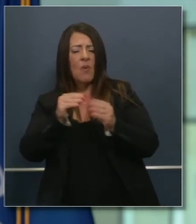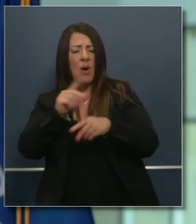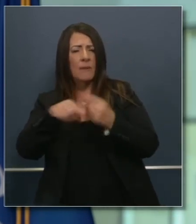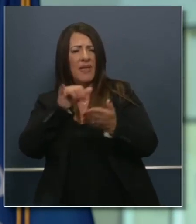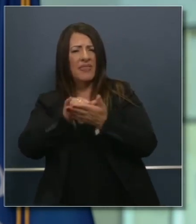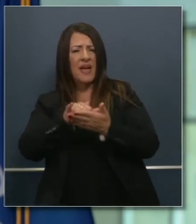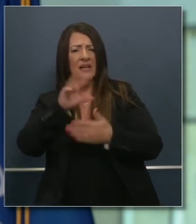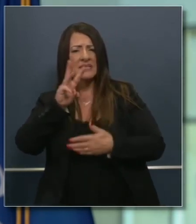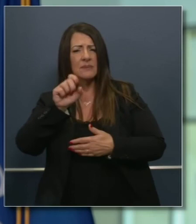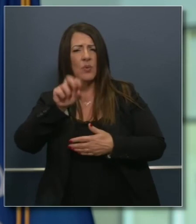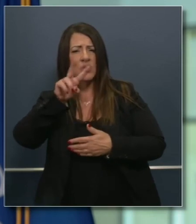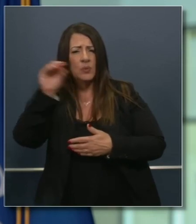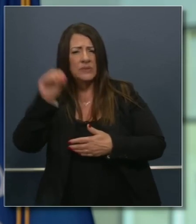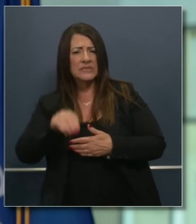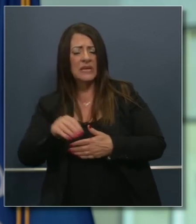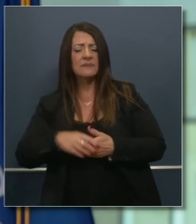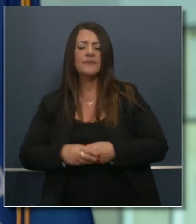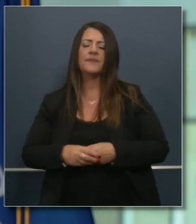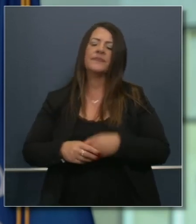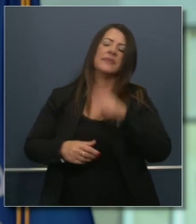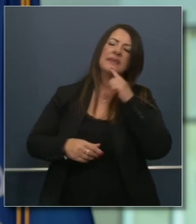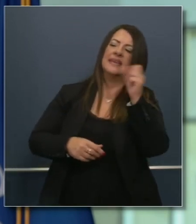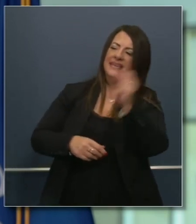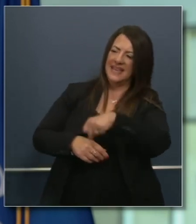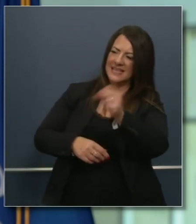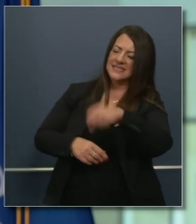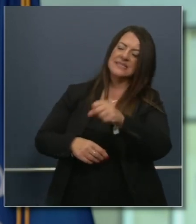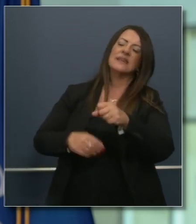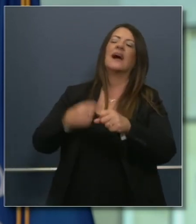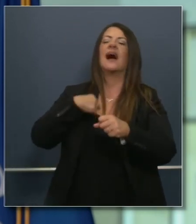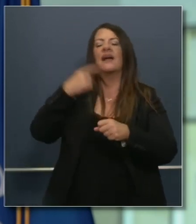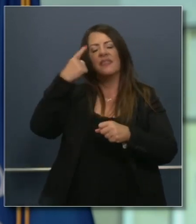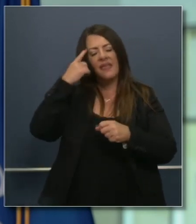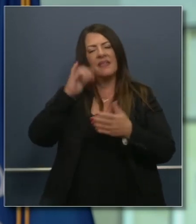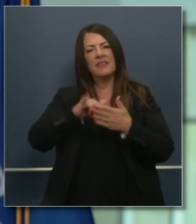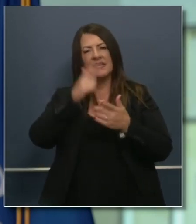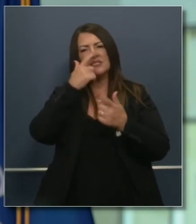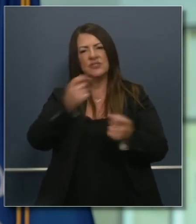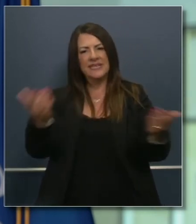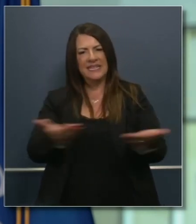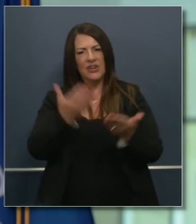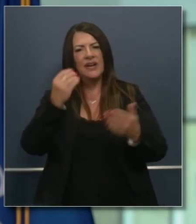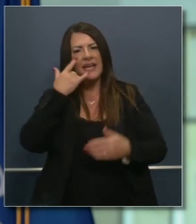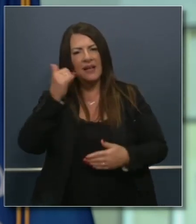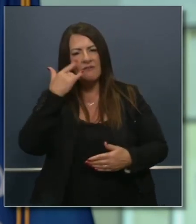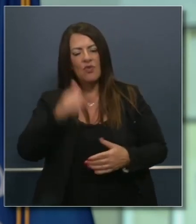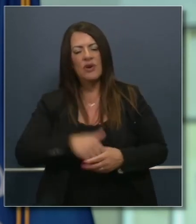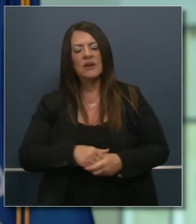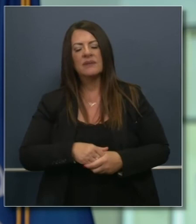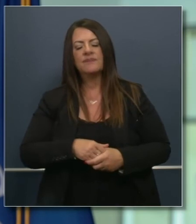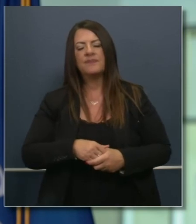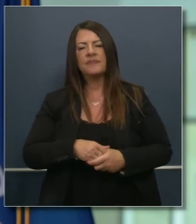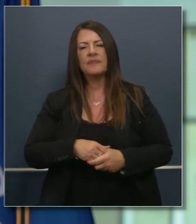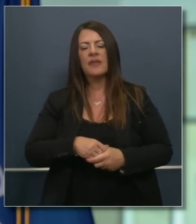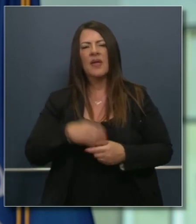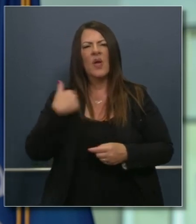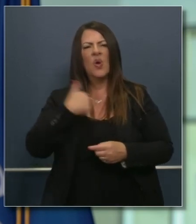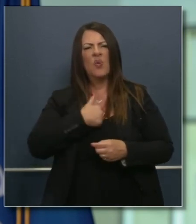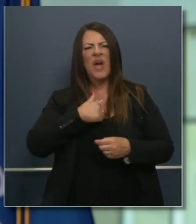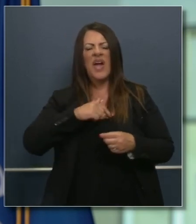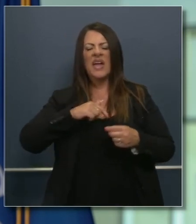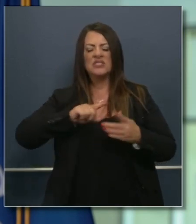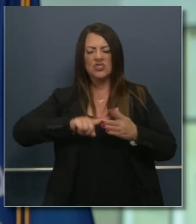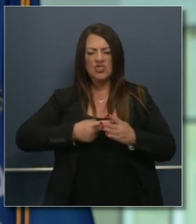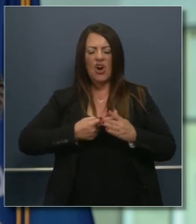6.2 percent positivity rate is a very encouraging sign. I think it's interesting, California, while we may have gotten a slower start than we